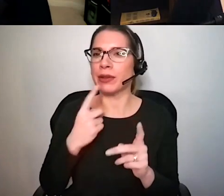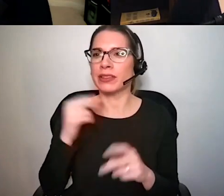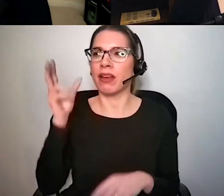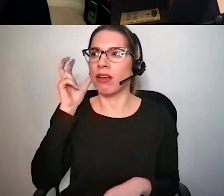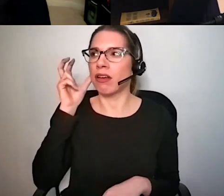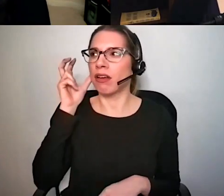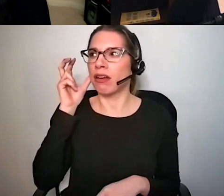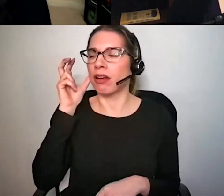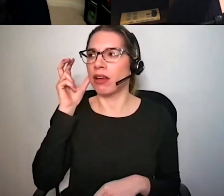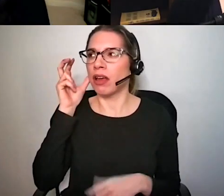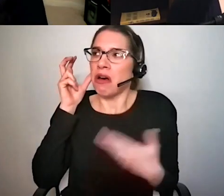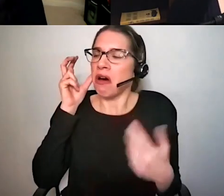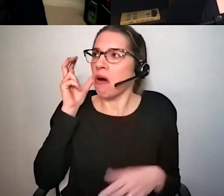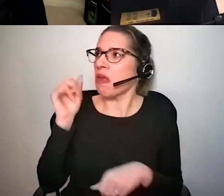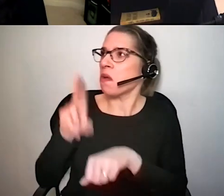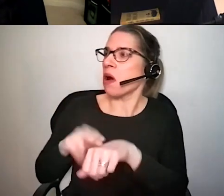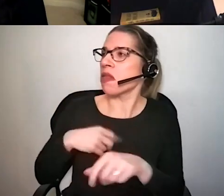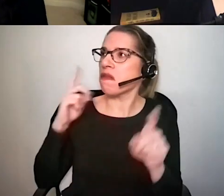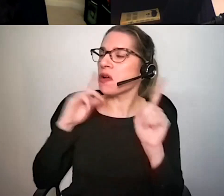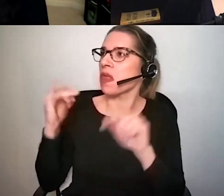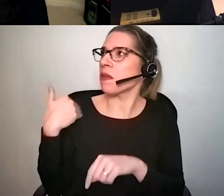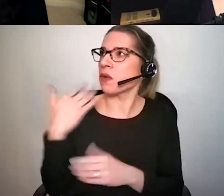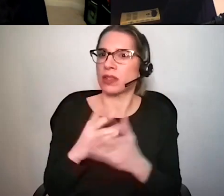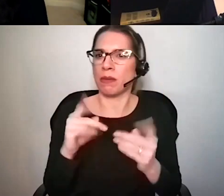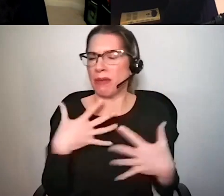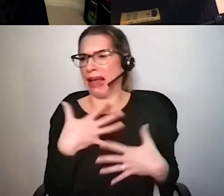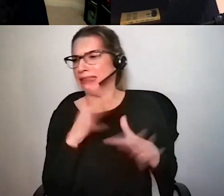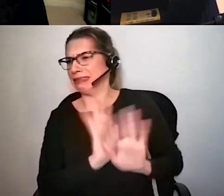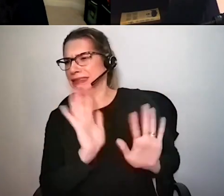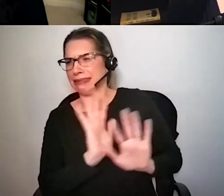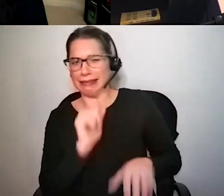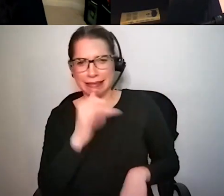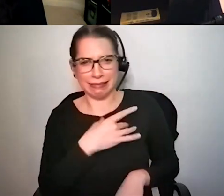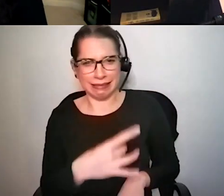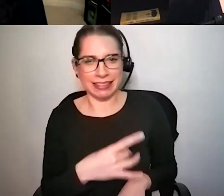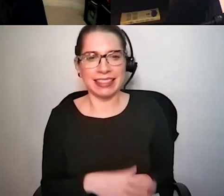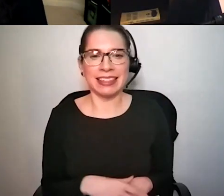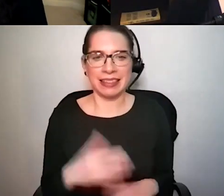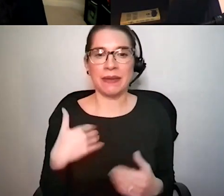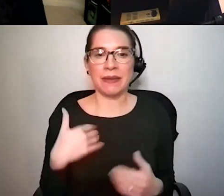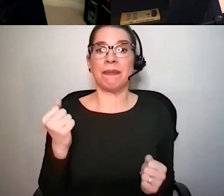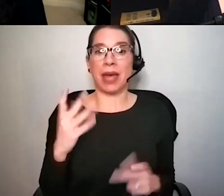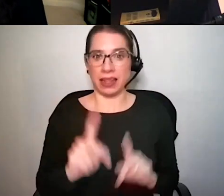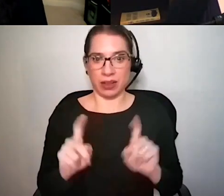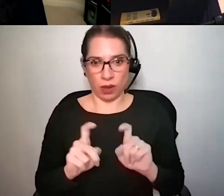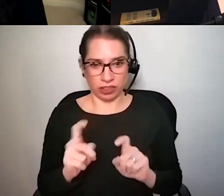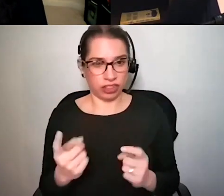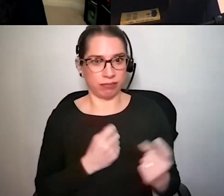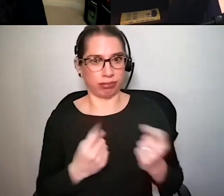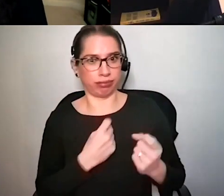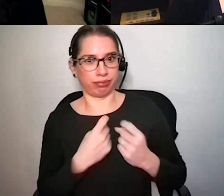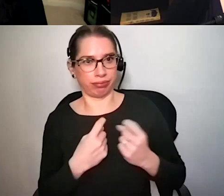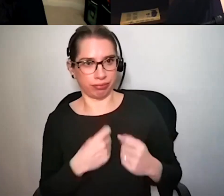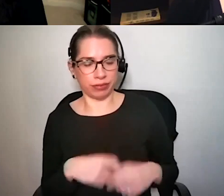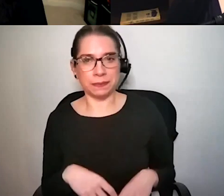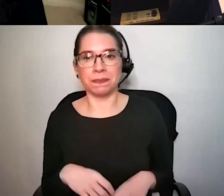before so my I have a lot of questions um a couple that are are